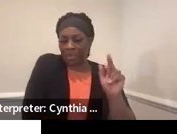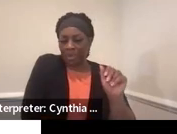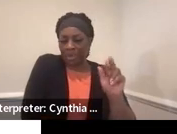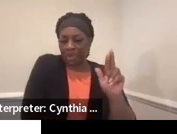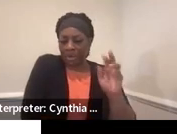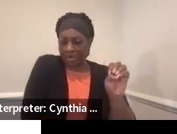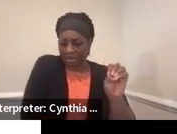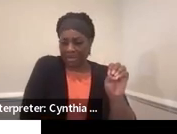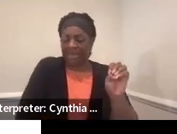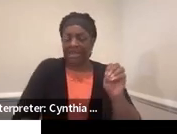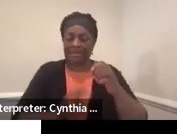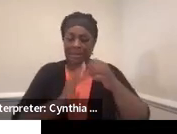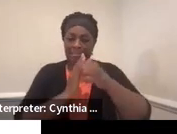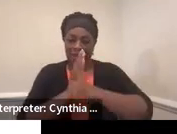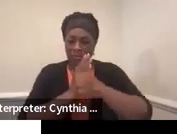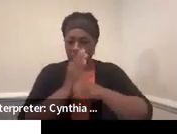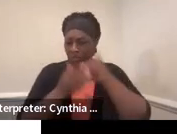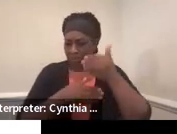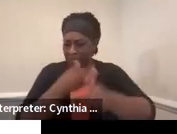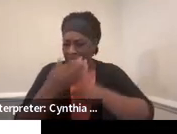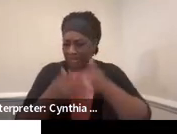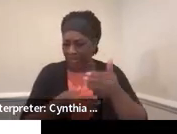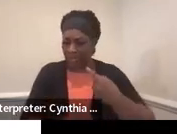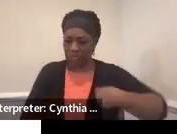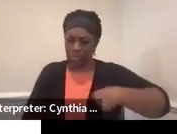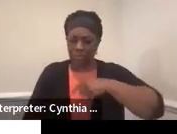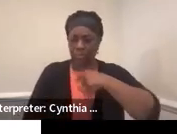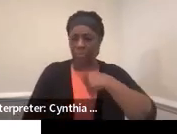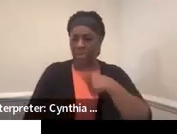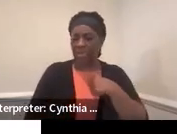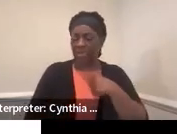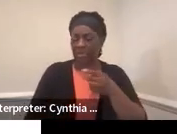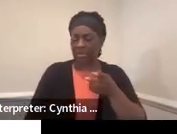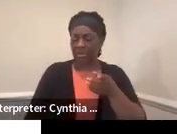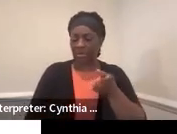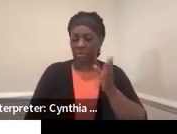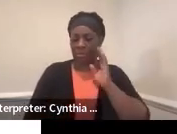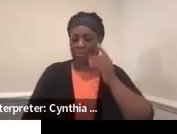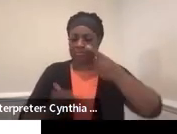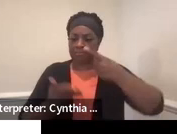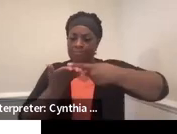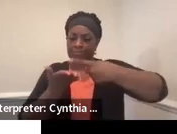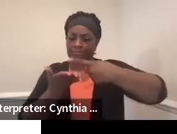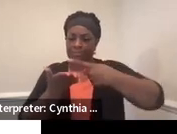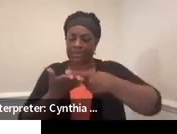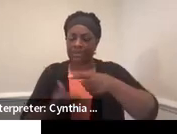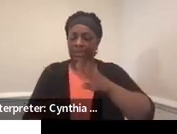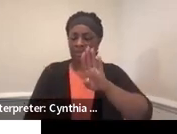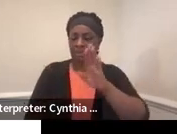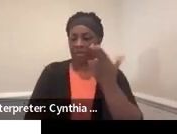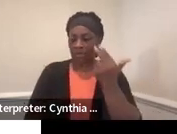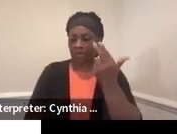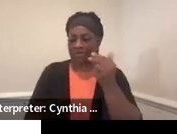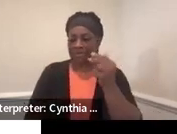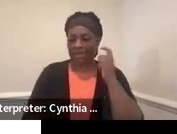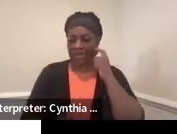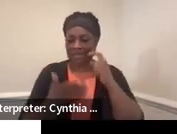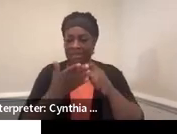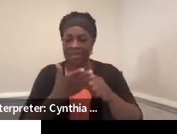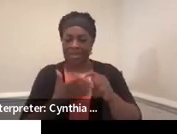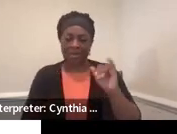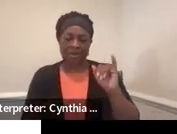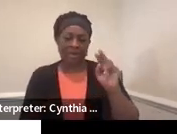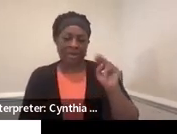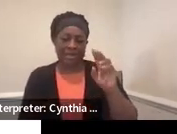for you. We are going to be talking about the B13 indicator today, specific to